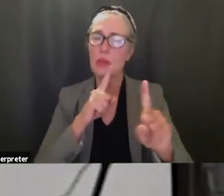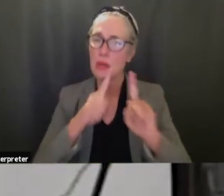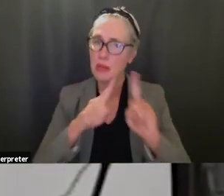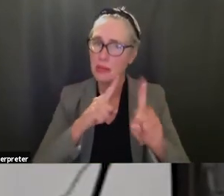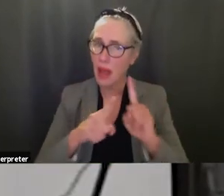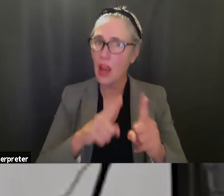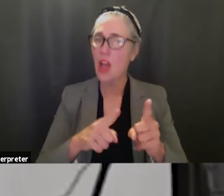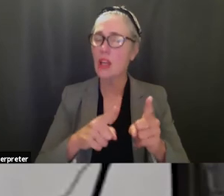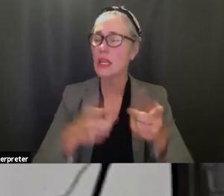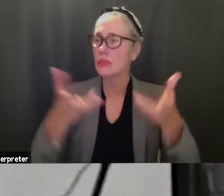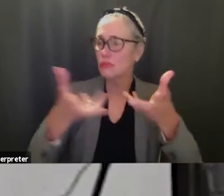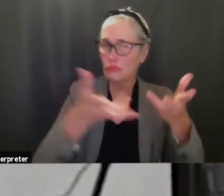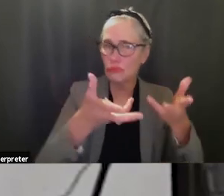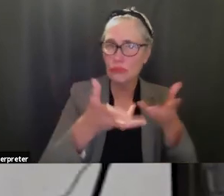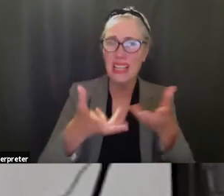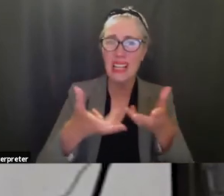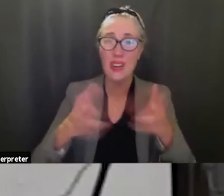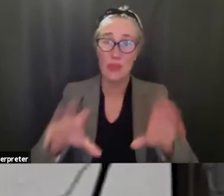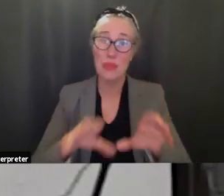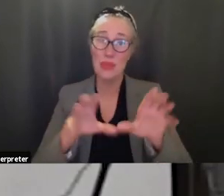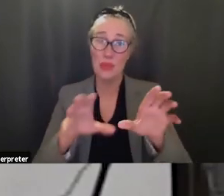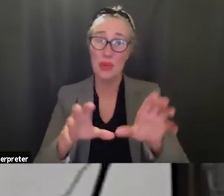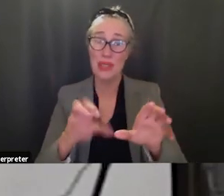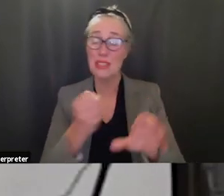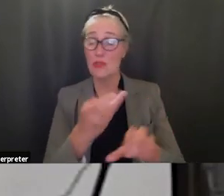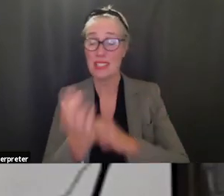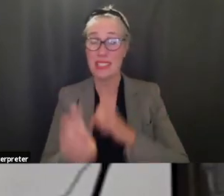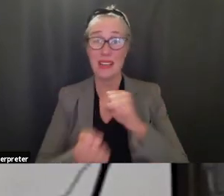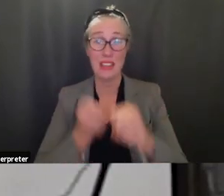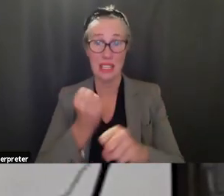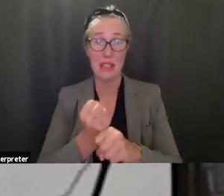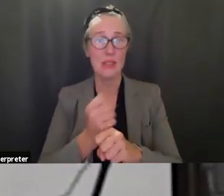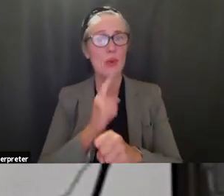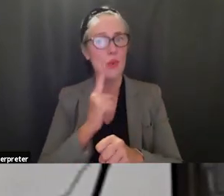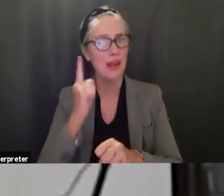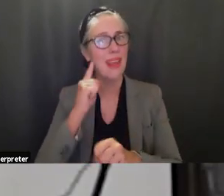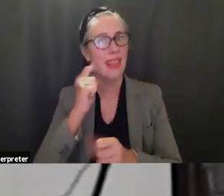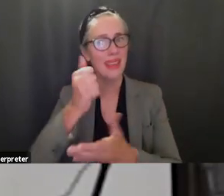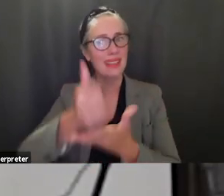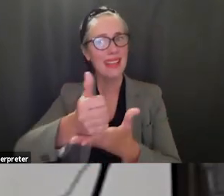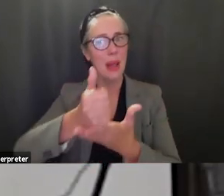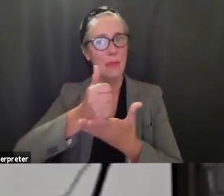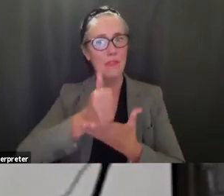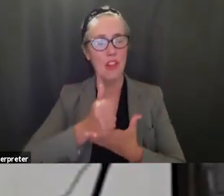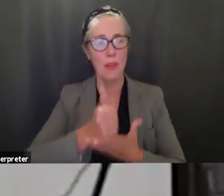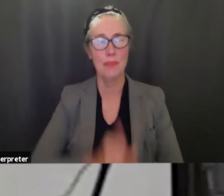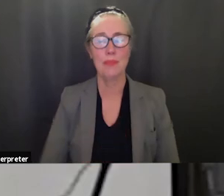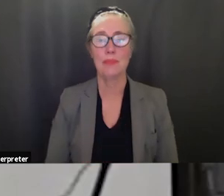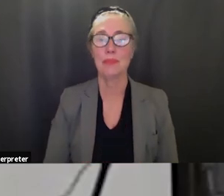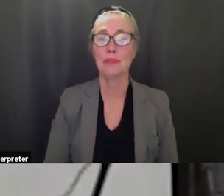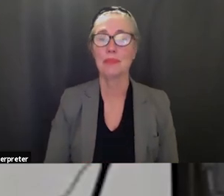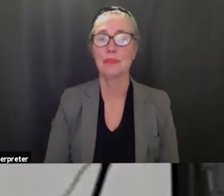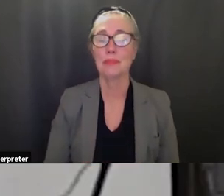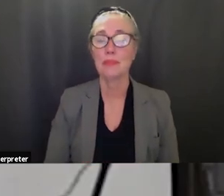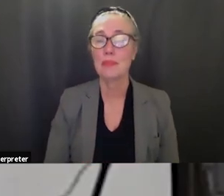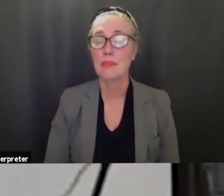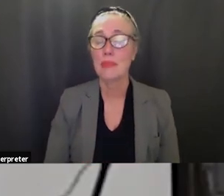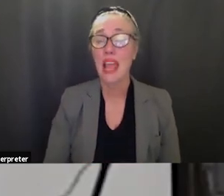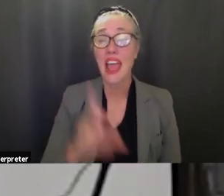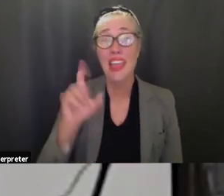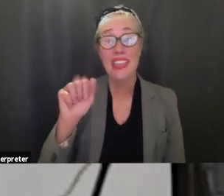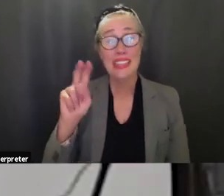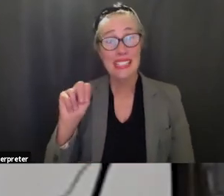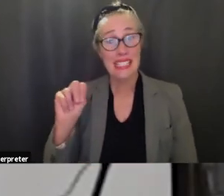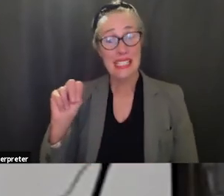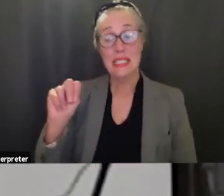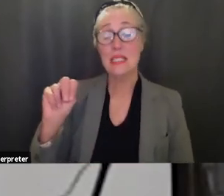um for a number of years so that's very helpful um the other piece is that the the deans and the